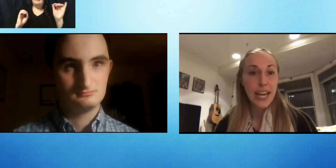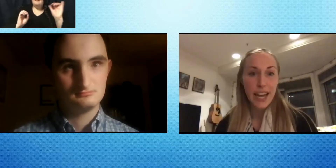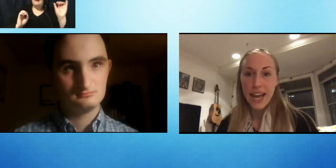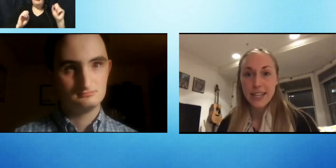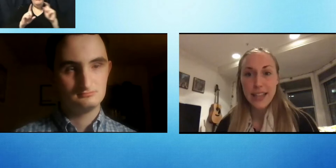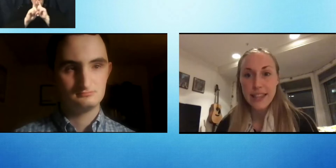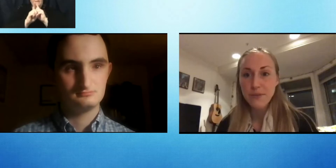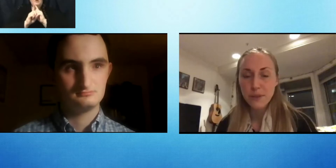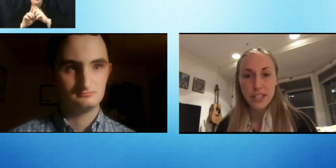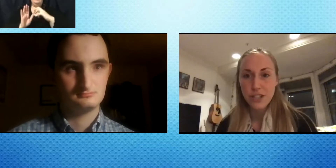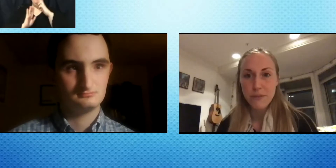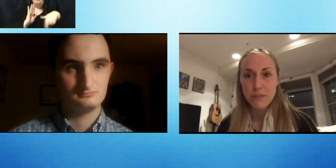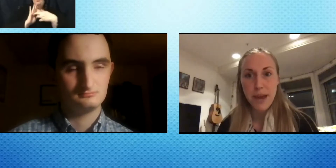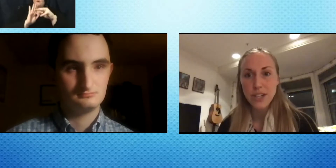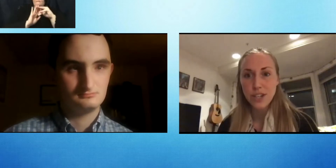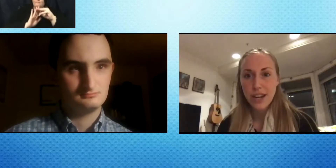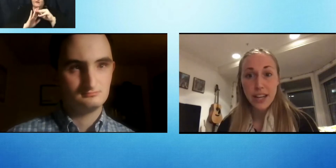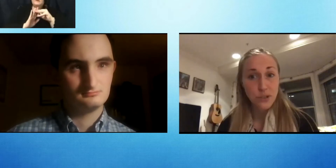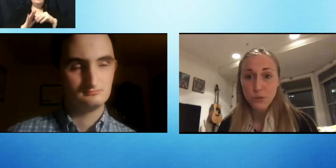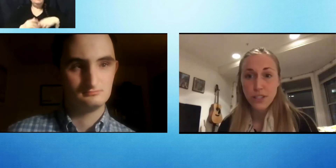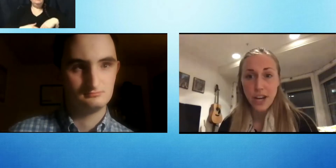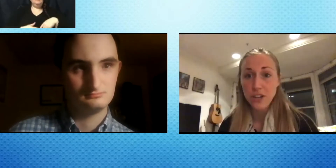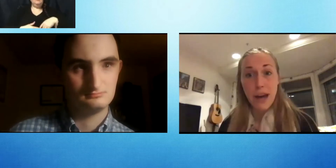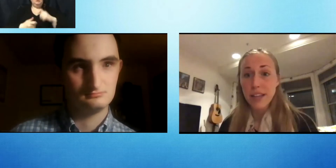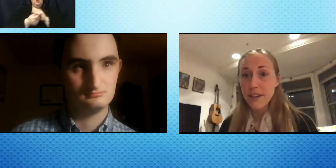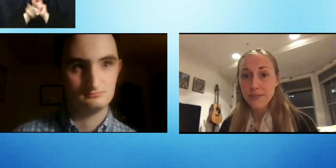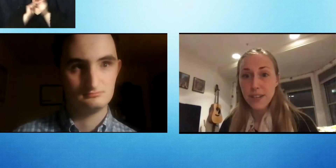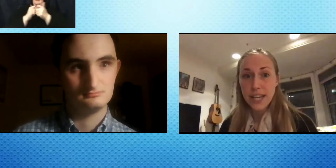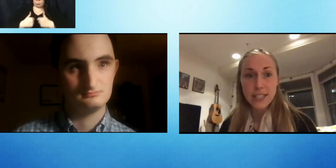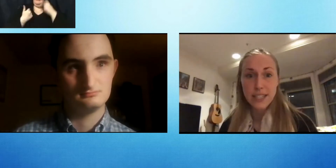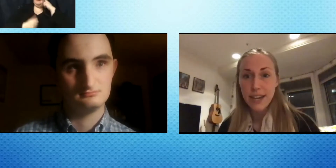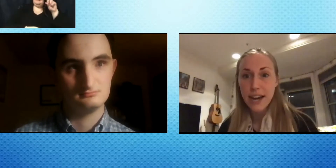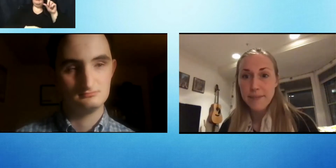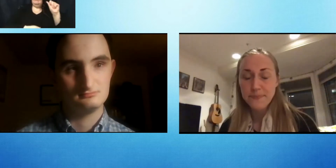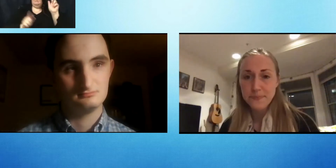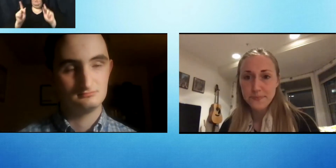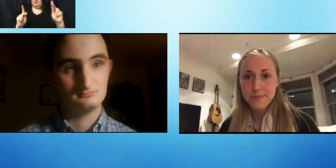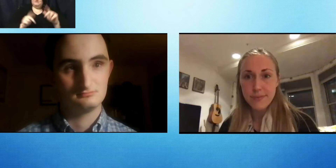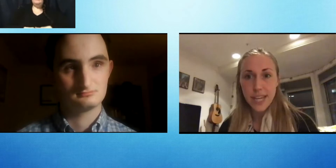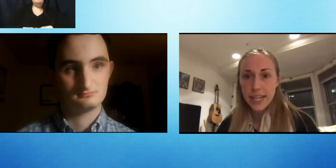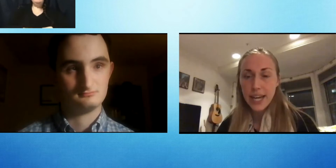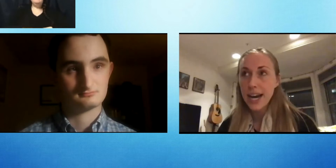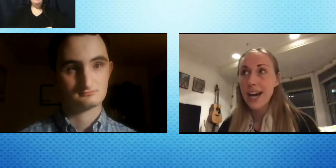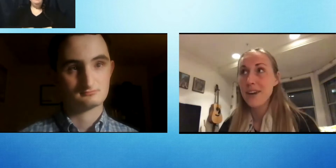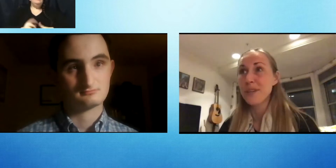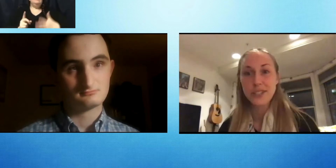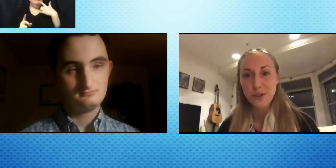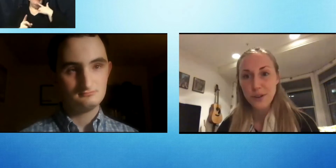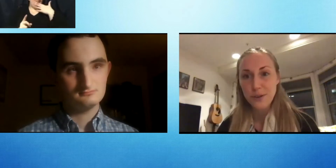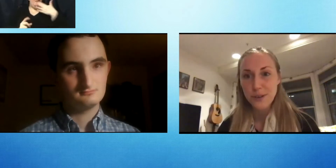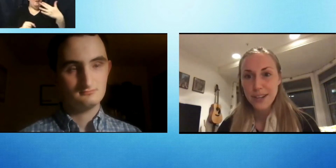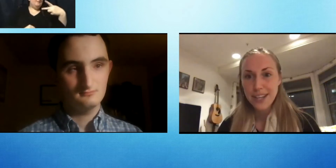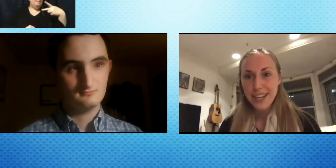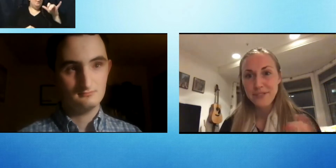and this relationship, this match has truly changed my life. And I really